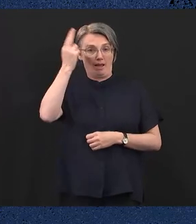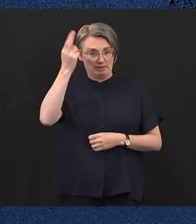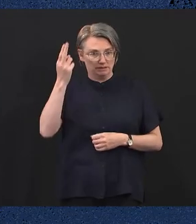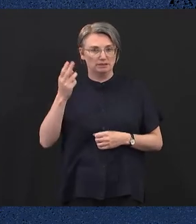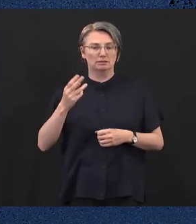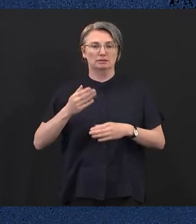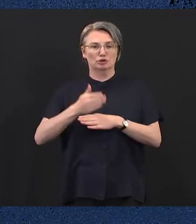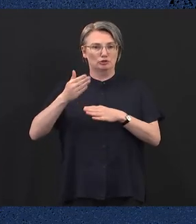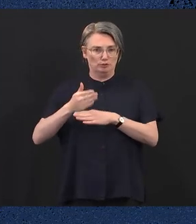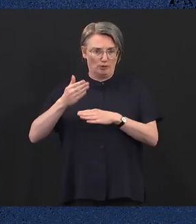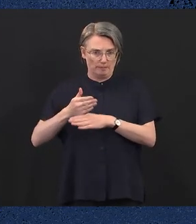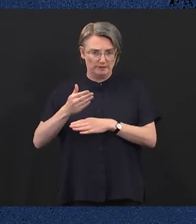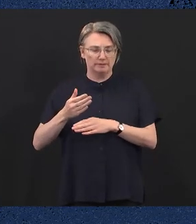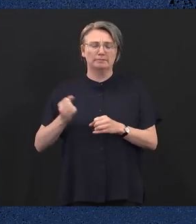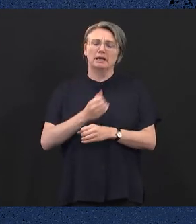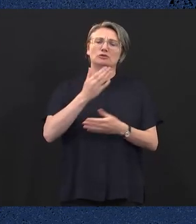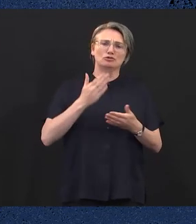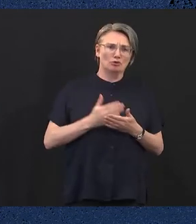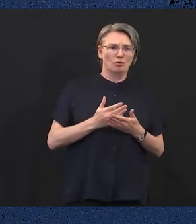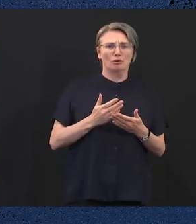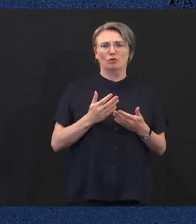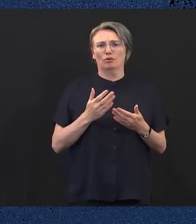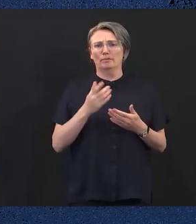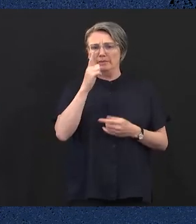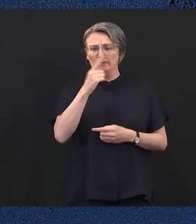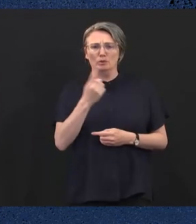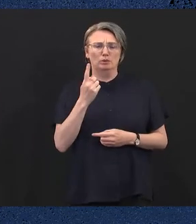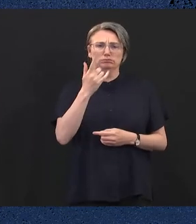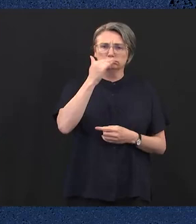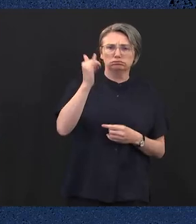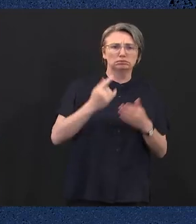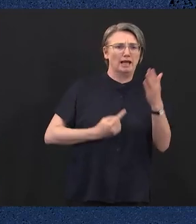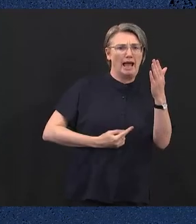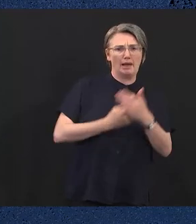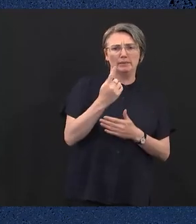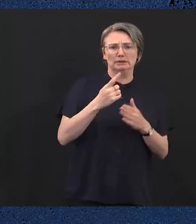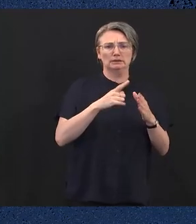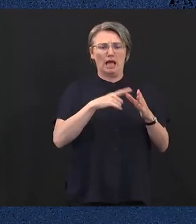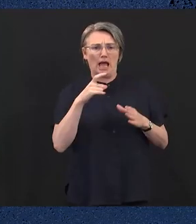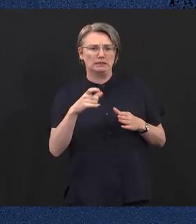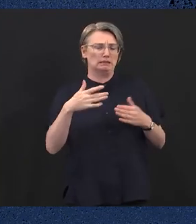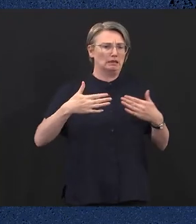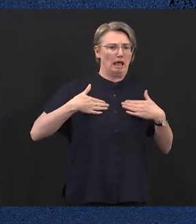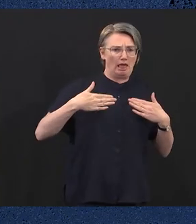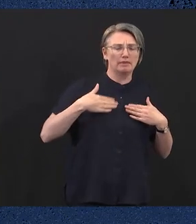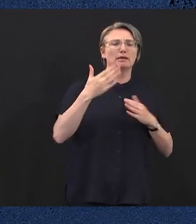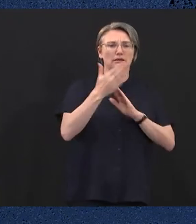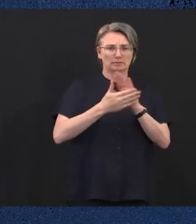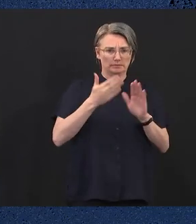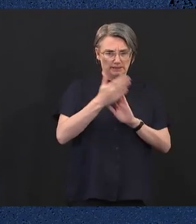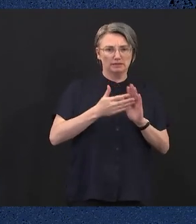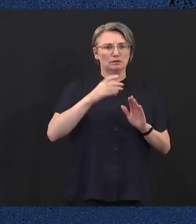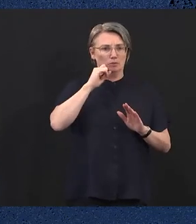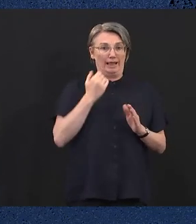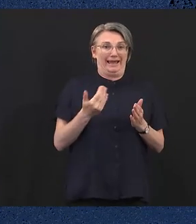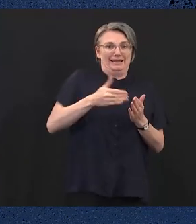ensure that sick and injured Victorians can receive the treatment they need when they need it, the government in an Australian first